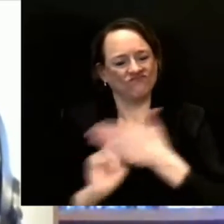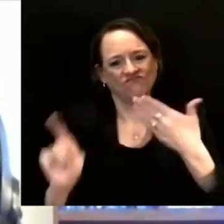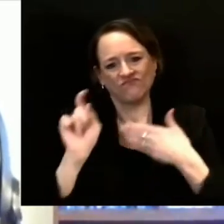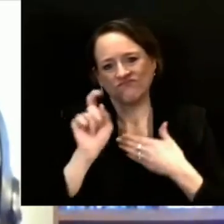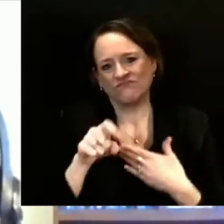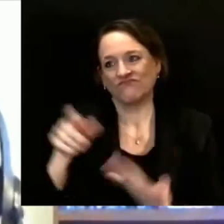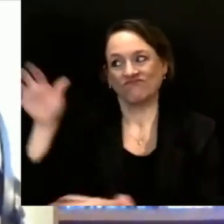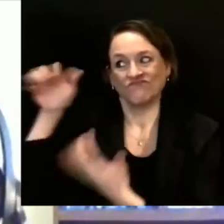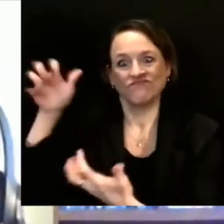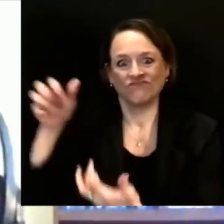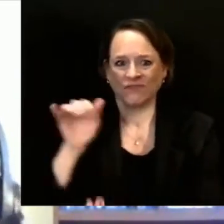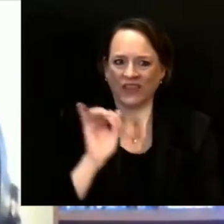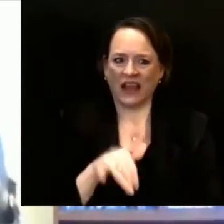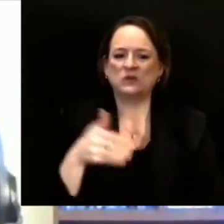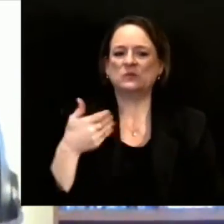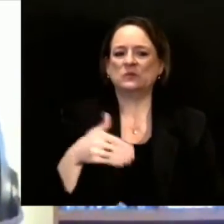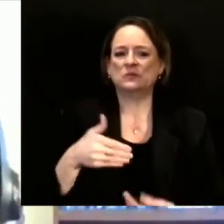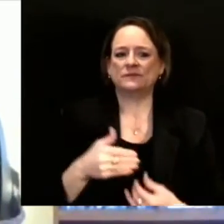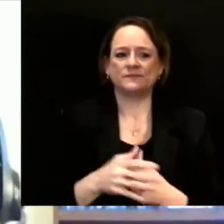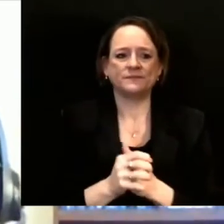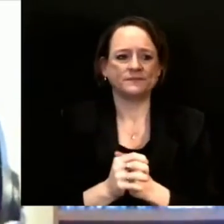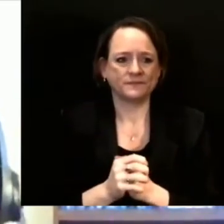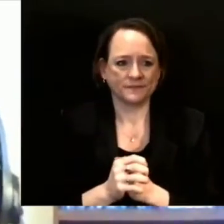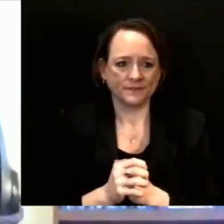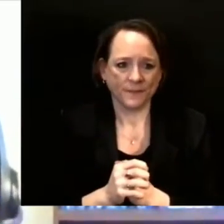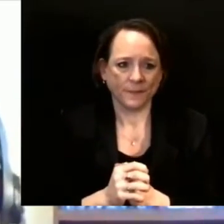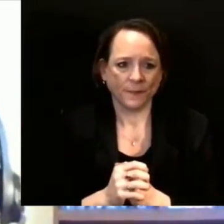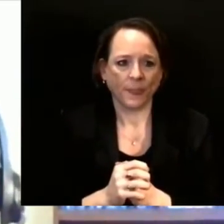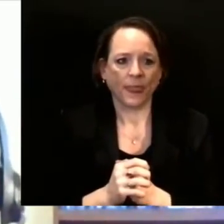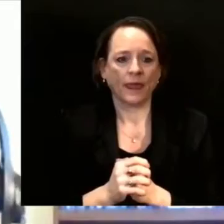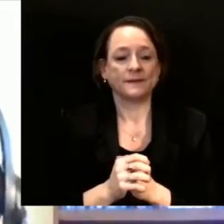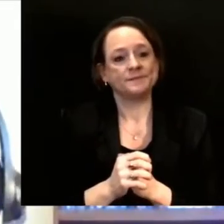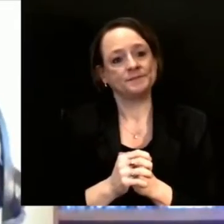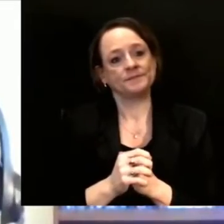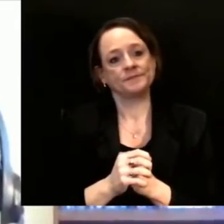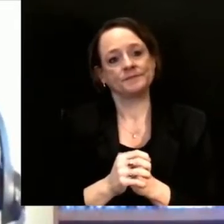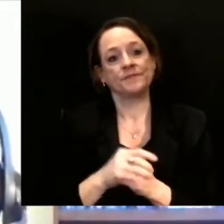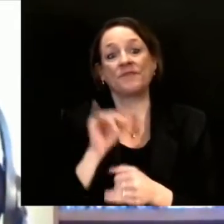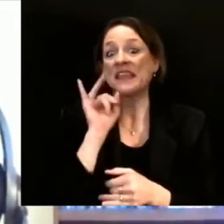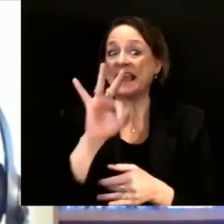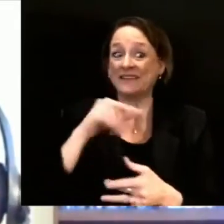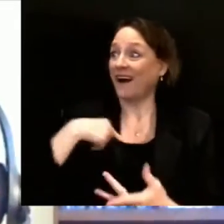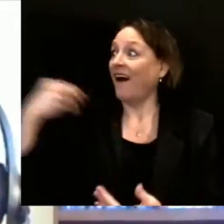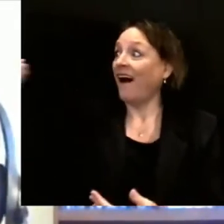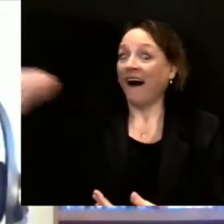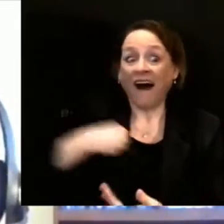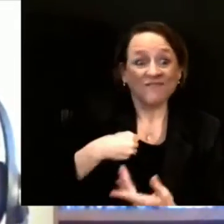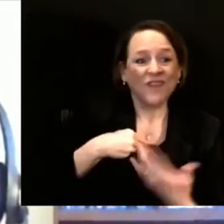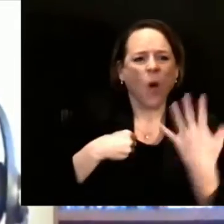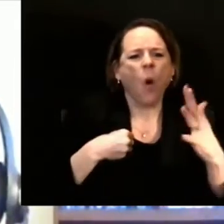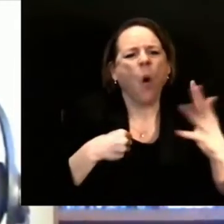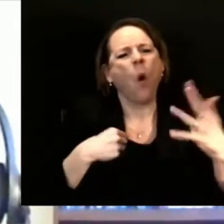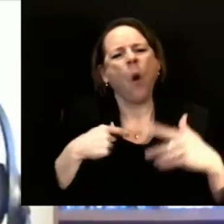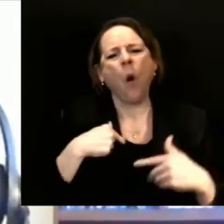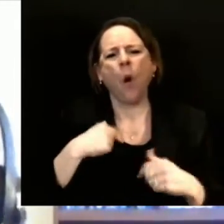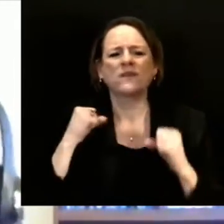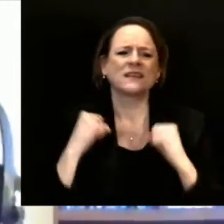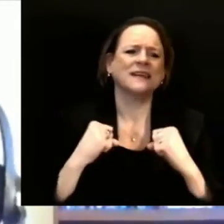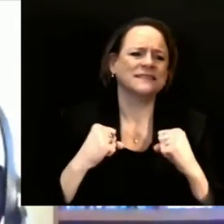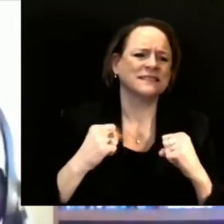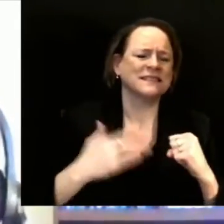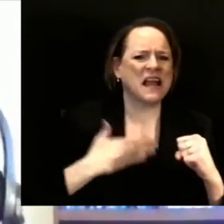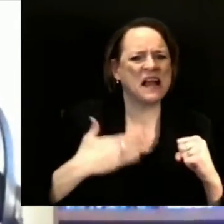three, I'd be really happy if we had three times the number of doses we're getting right now.